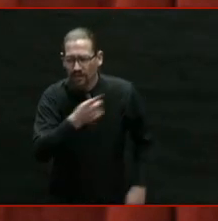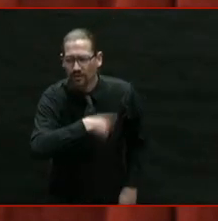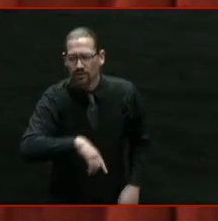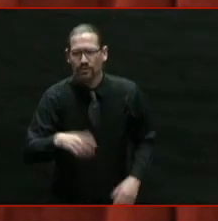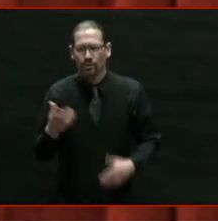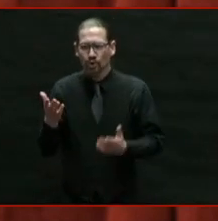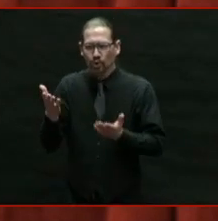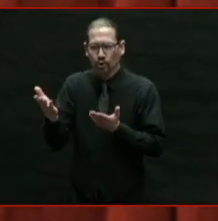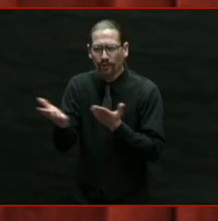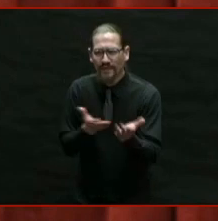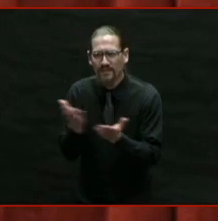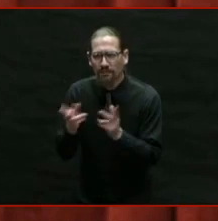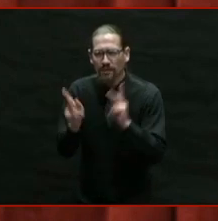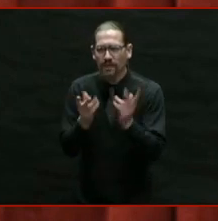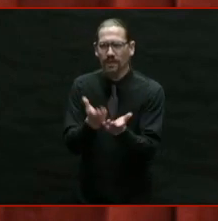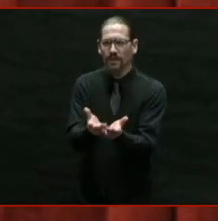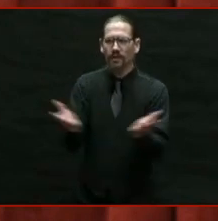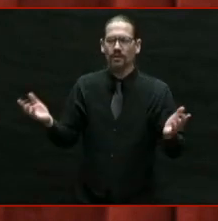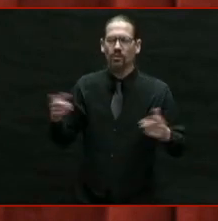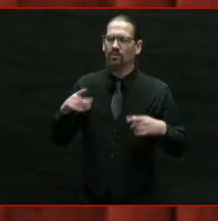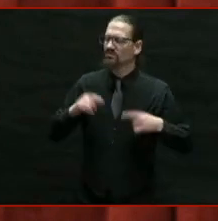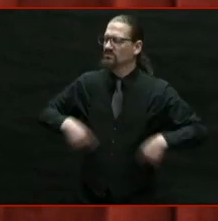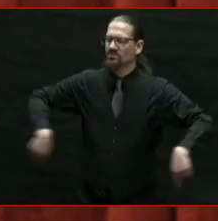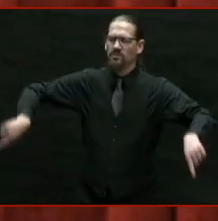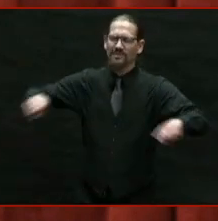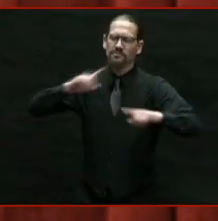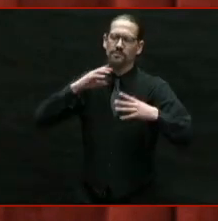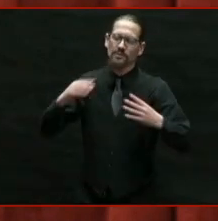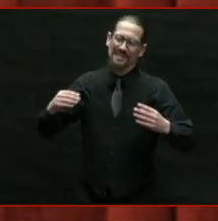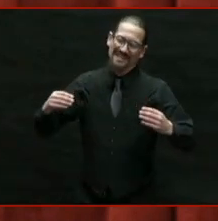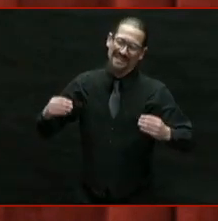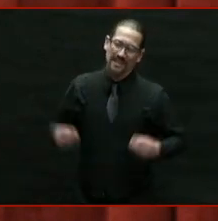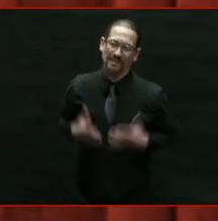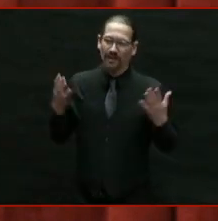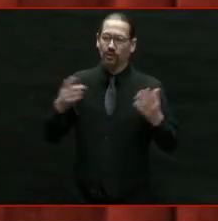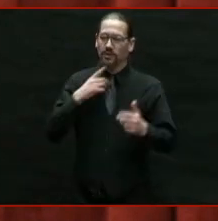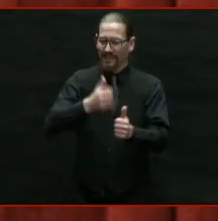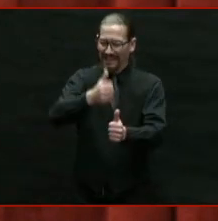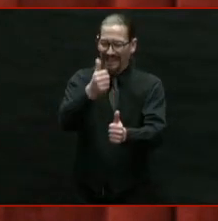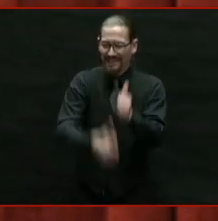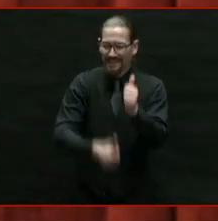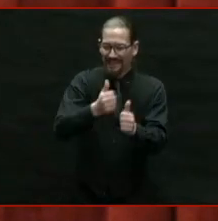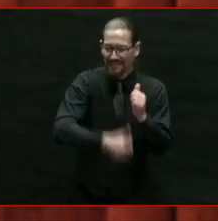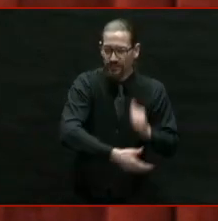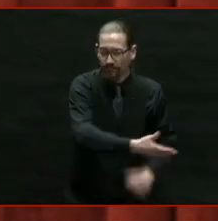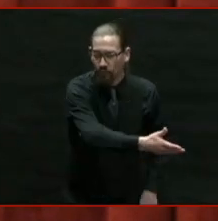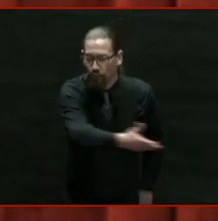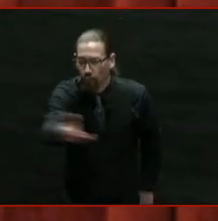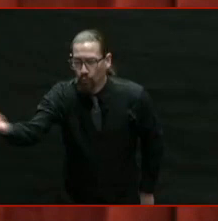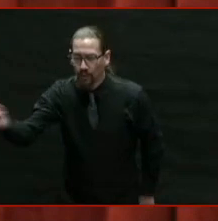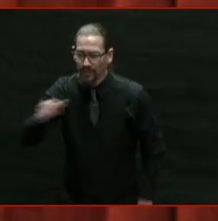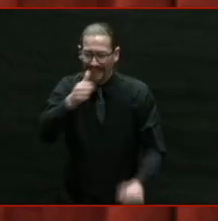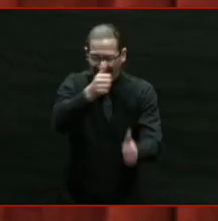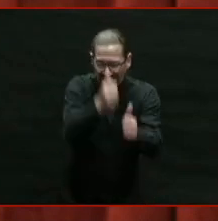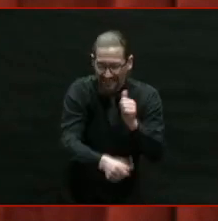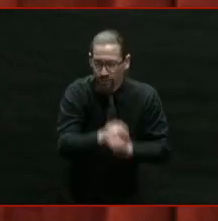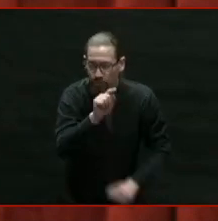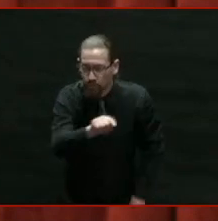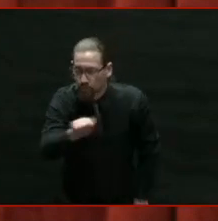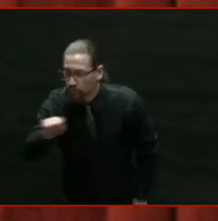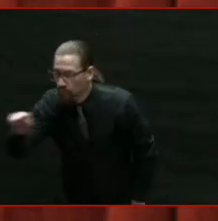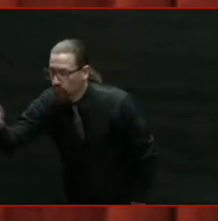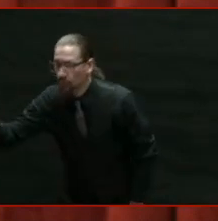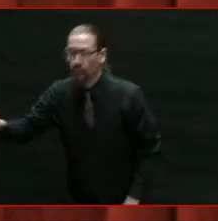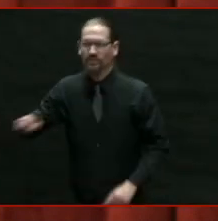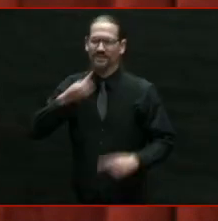That's what inspires me. You all have inspired me. What has kept me going with energy